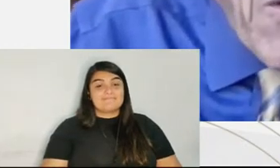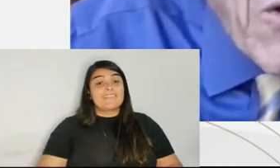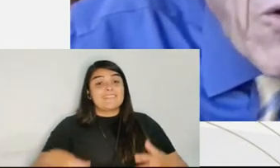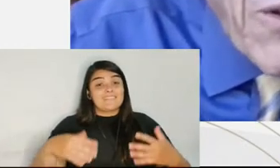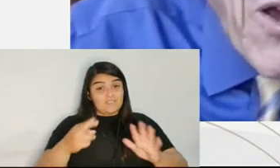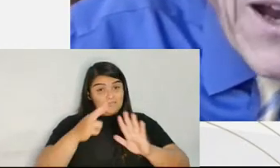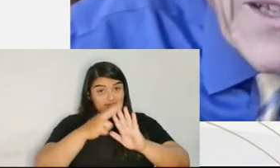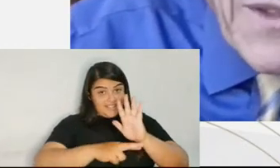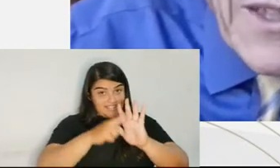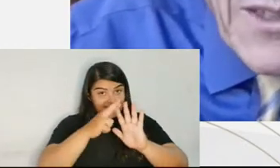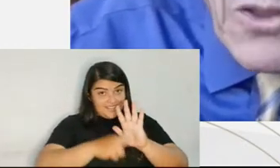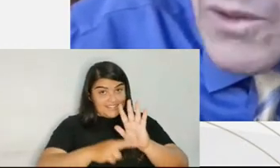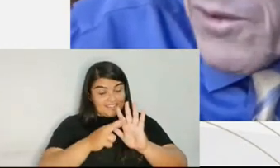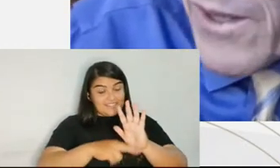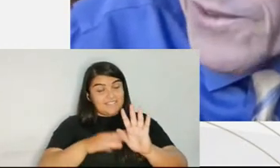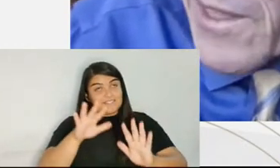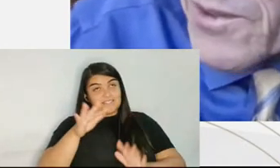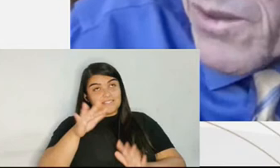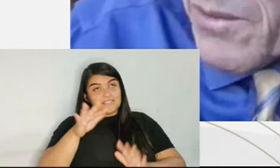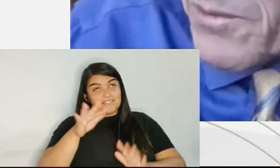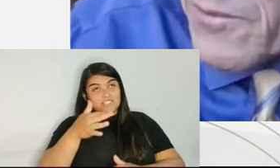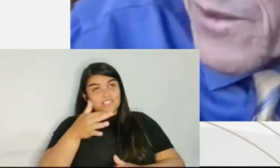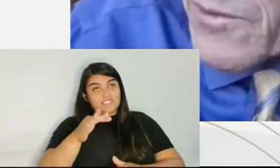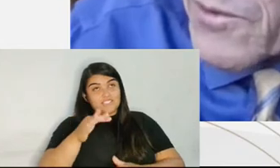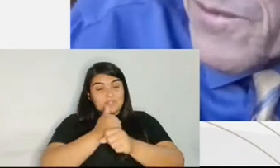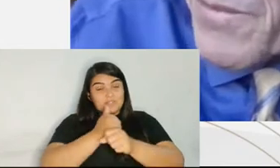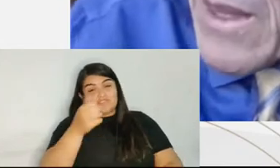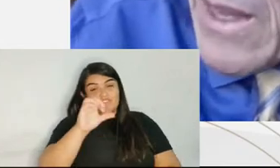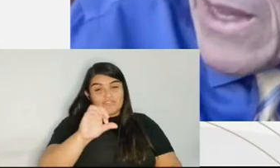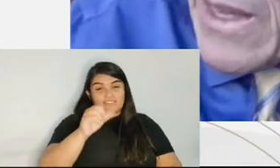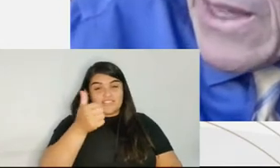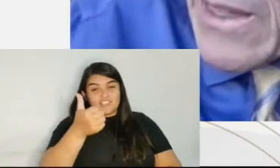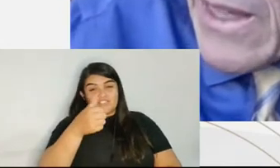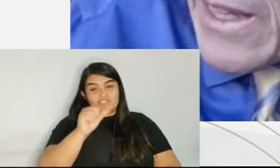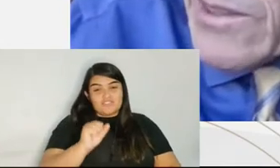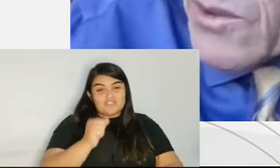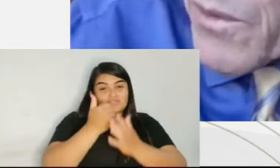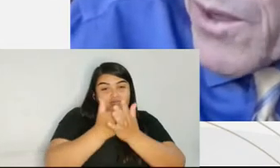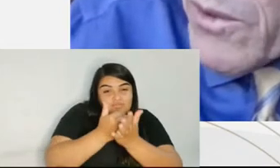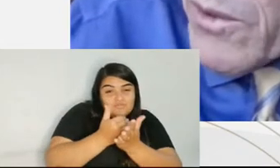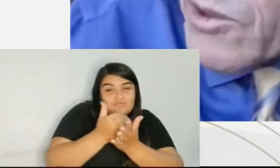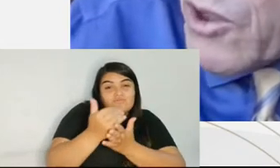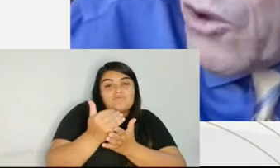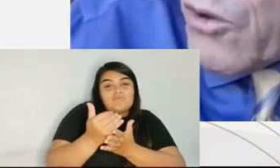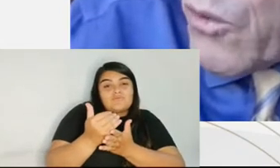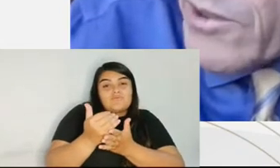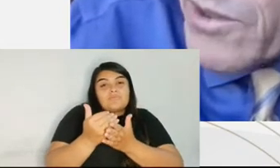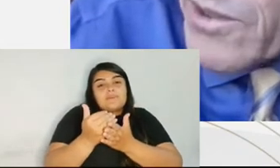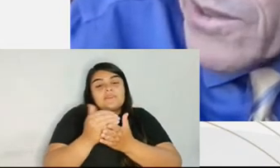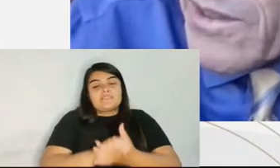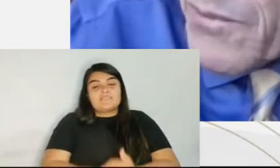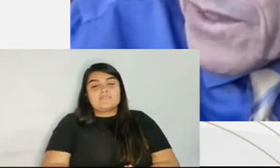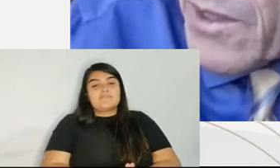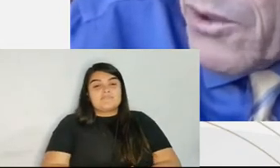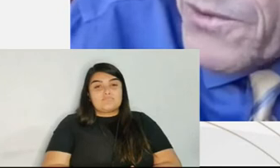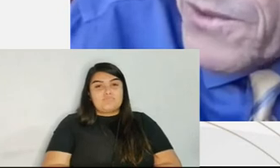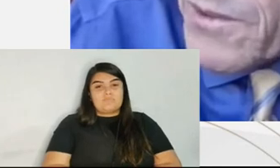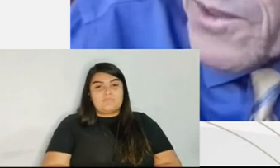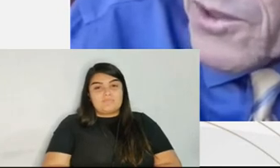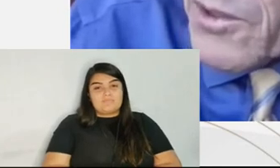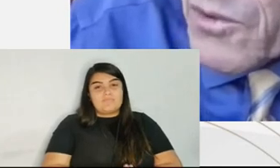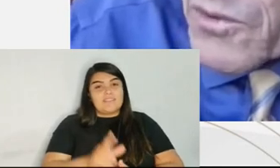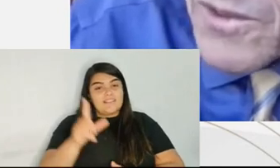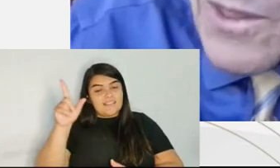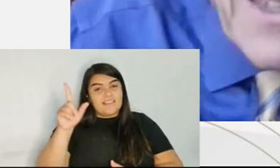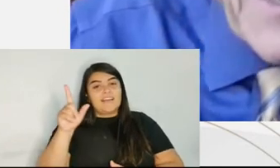very early on in the history of the Los Angeles public defender, in cases where there is no question of the guilt